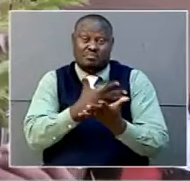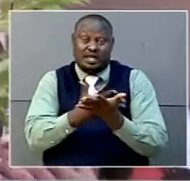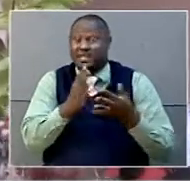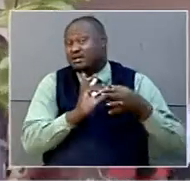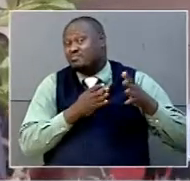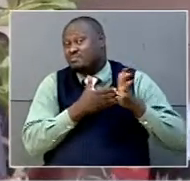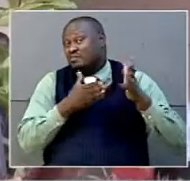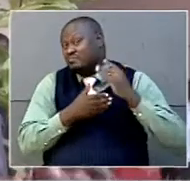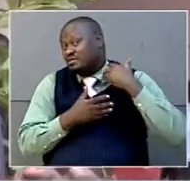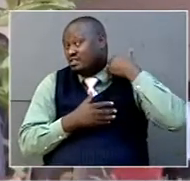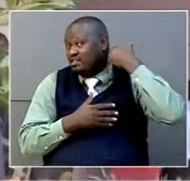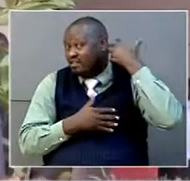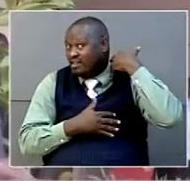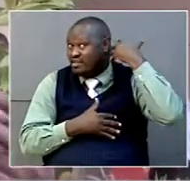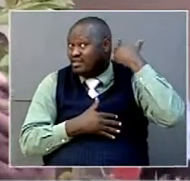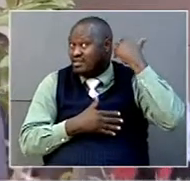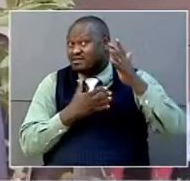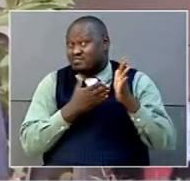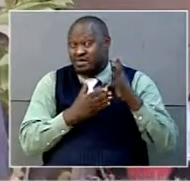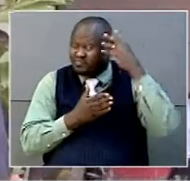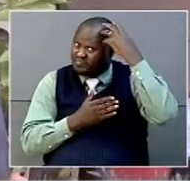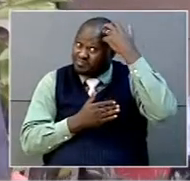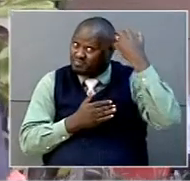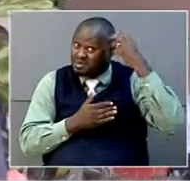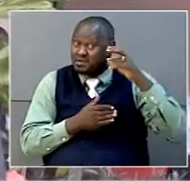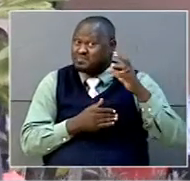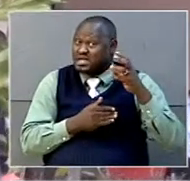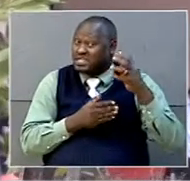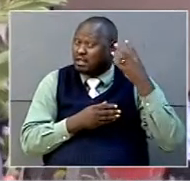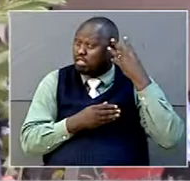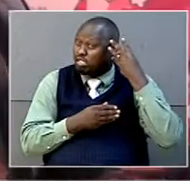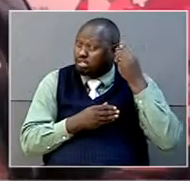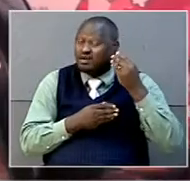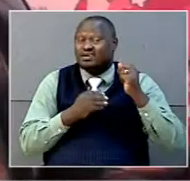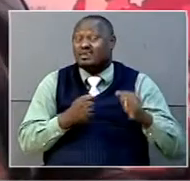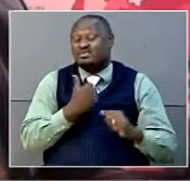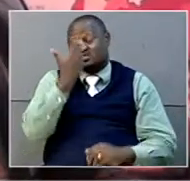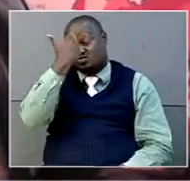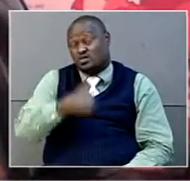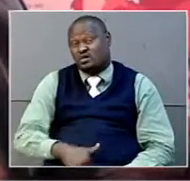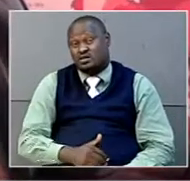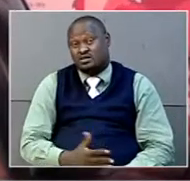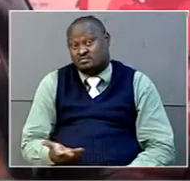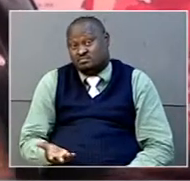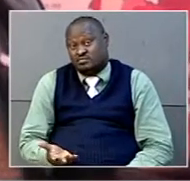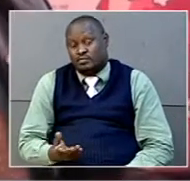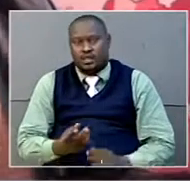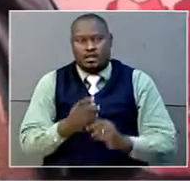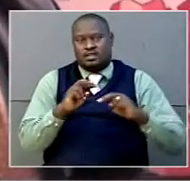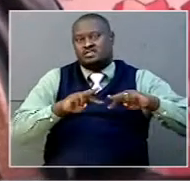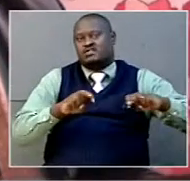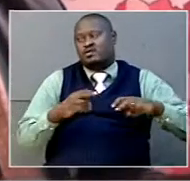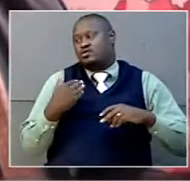and part of the brain dies, you can also have stroke. According to the Uganda National Sickle Cell Survey of